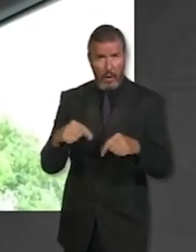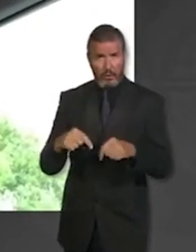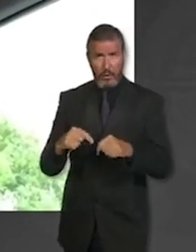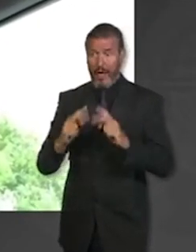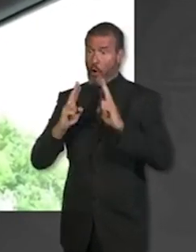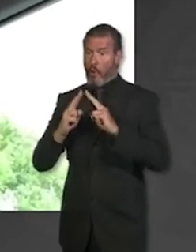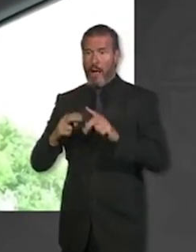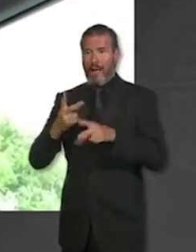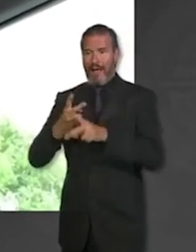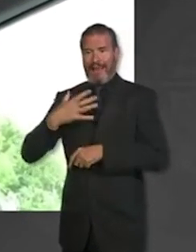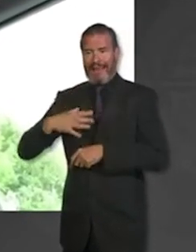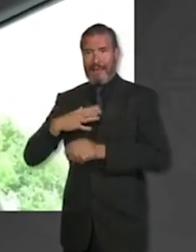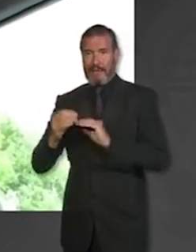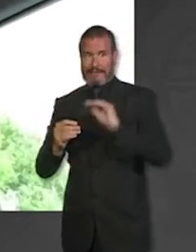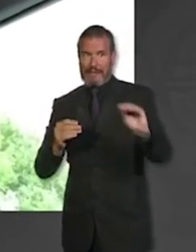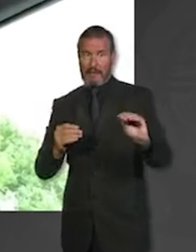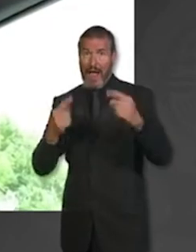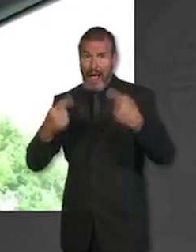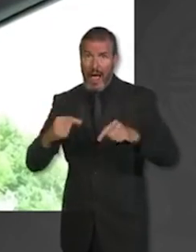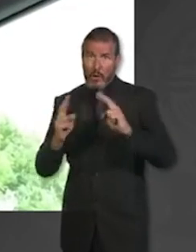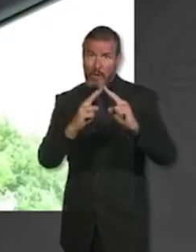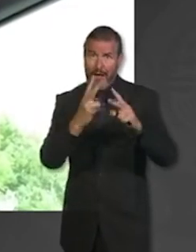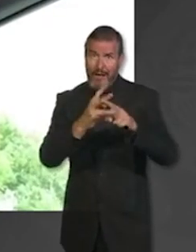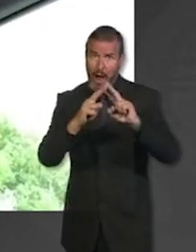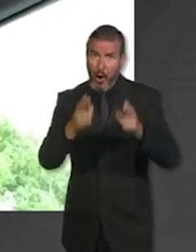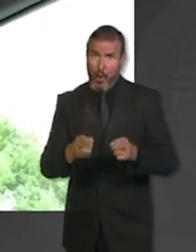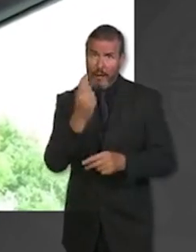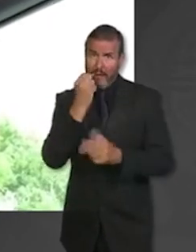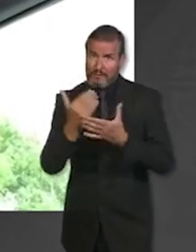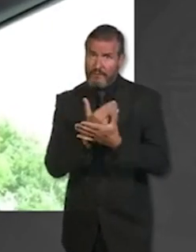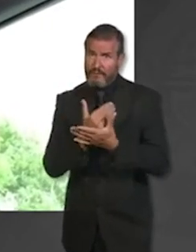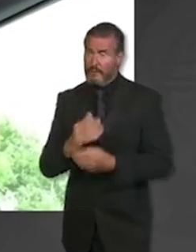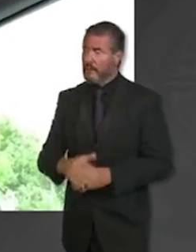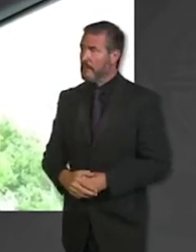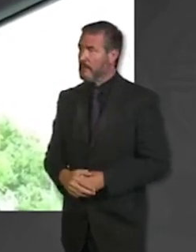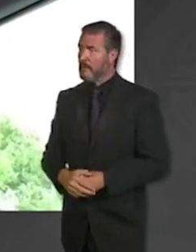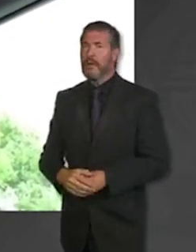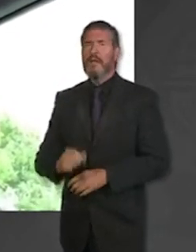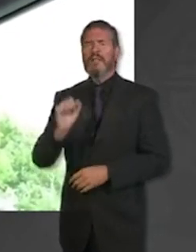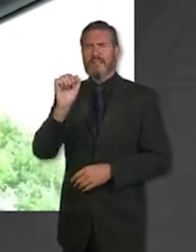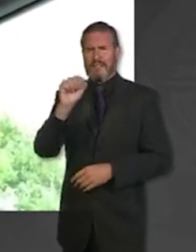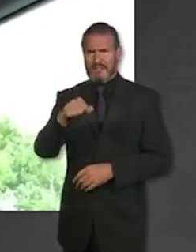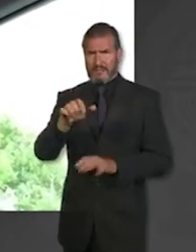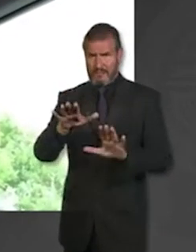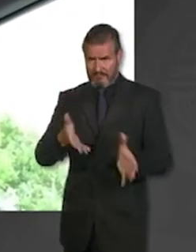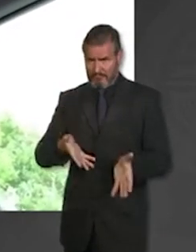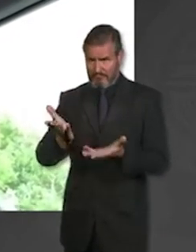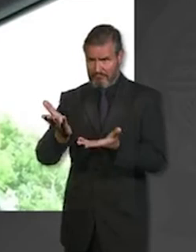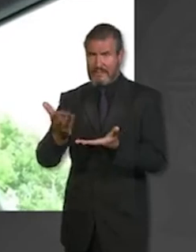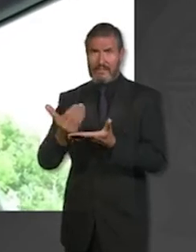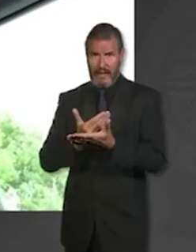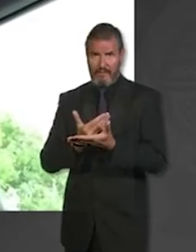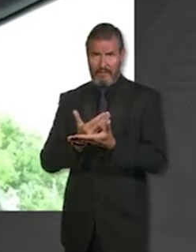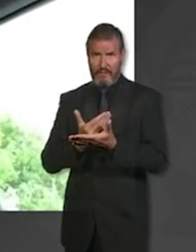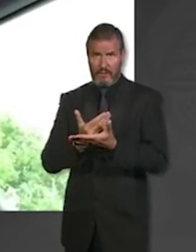Yes, Paul. The answer is that with all of the measures that we've put in place over the last few